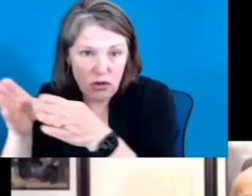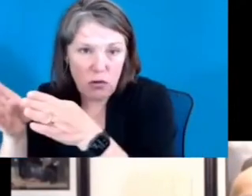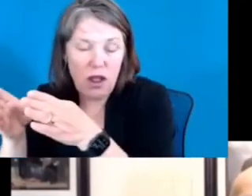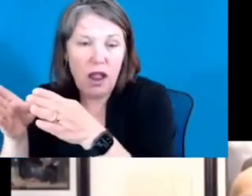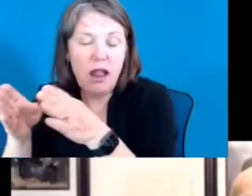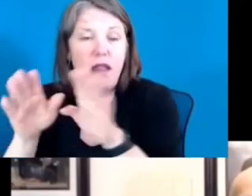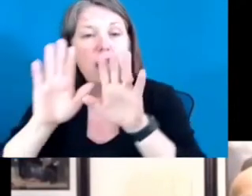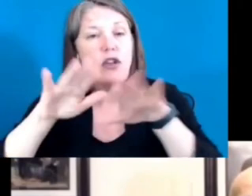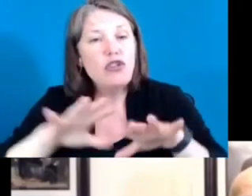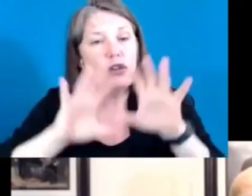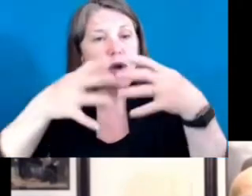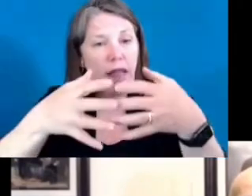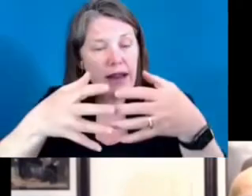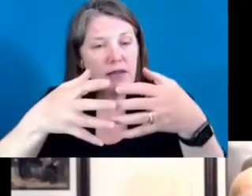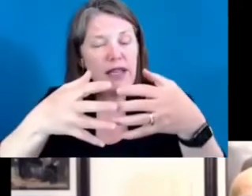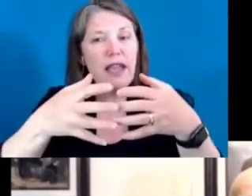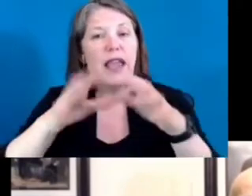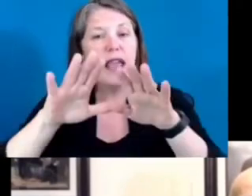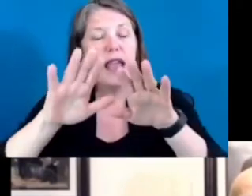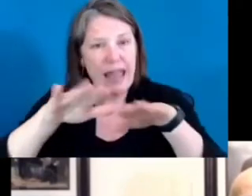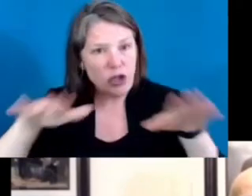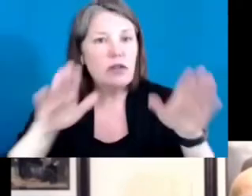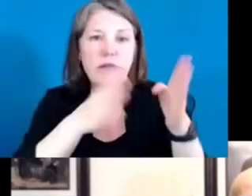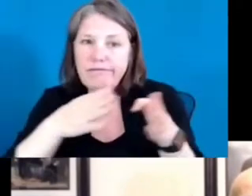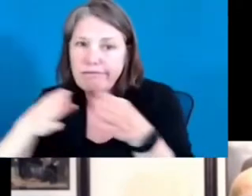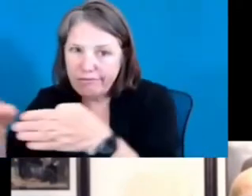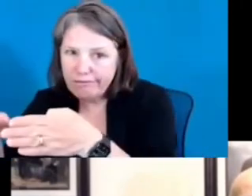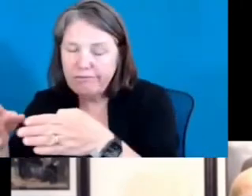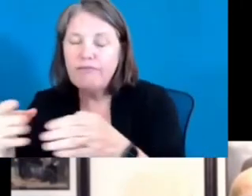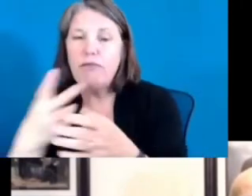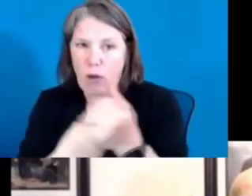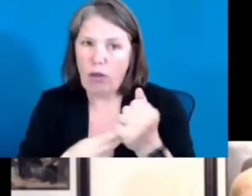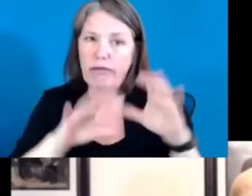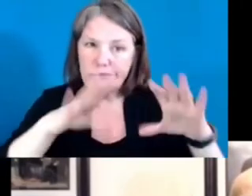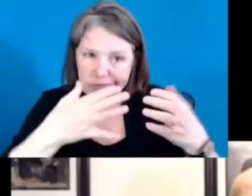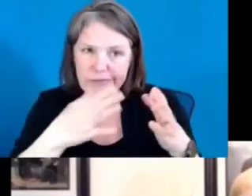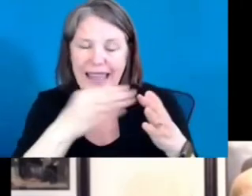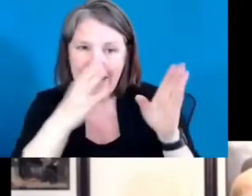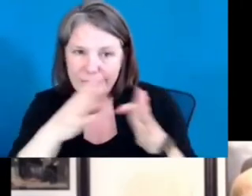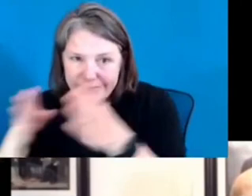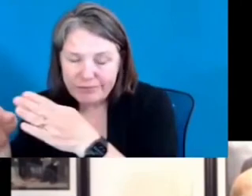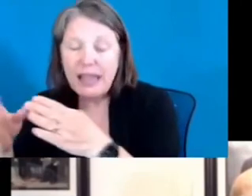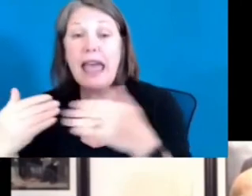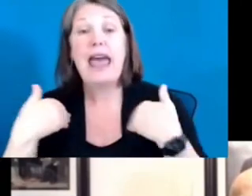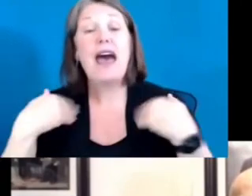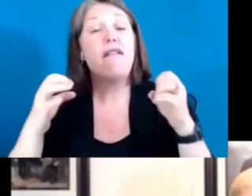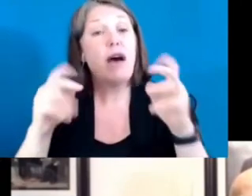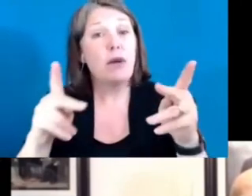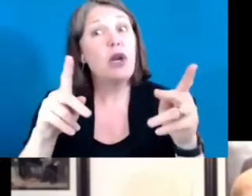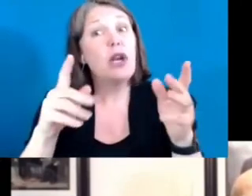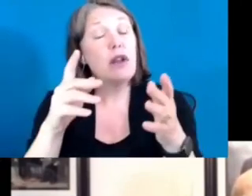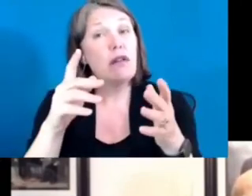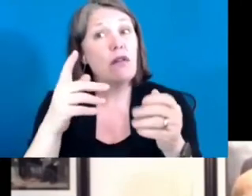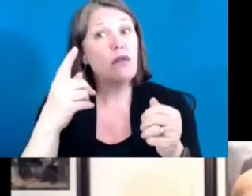are given the opportunity to receive a quality public education. And